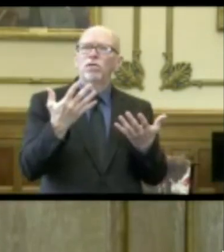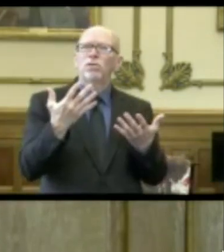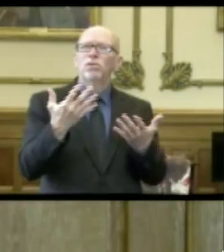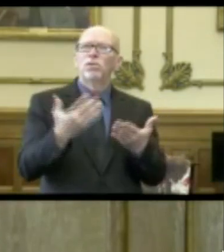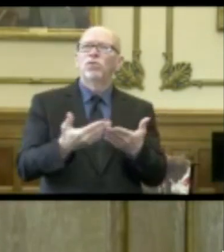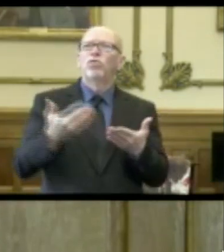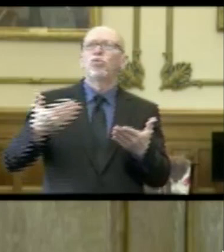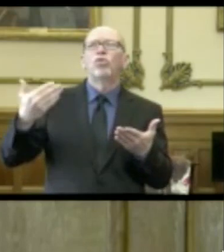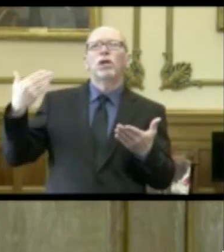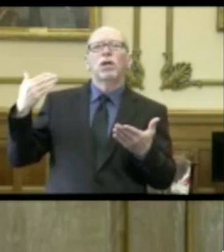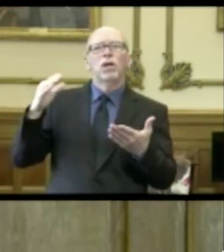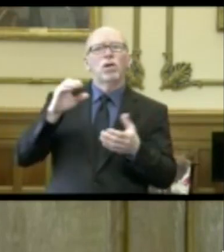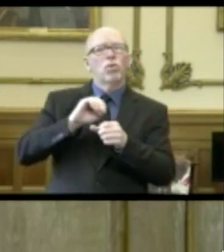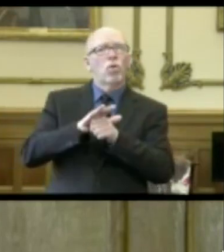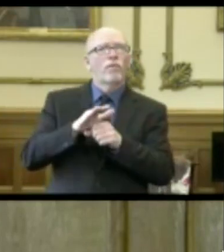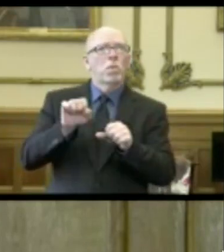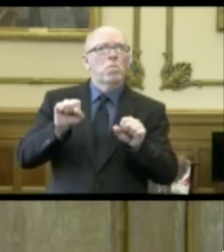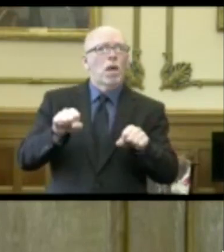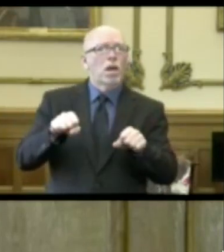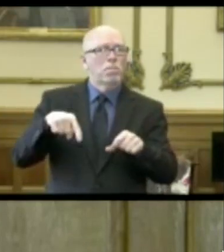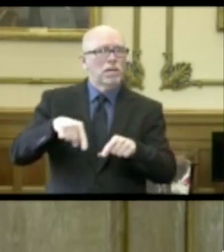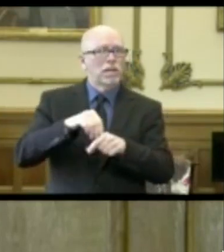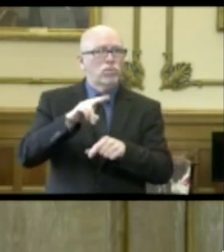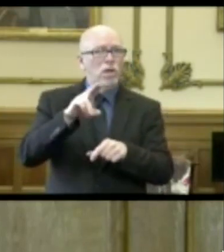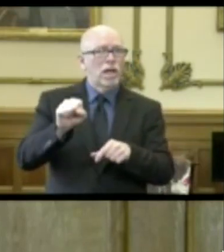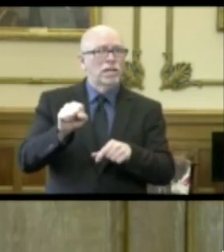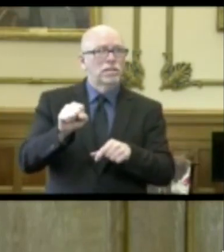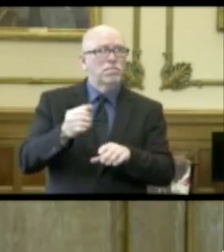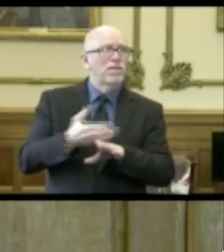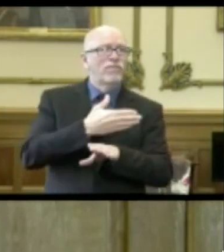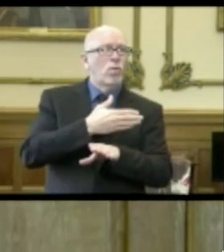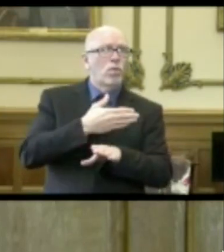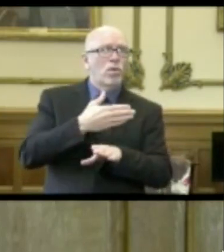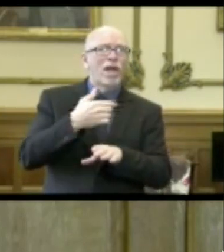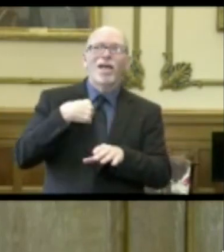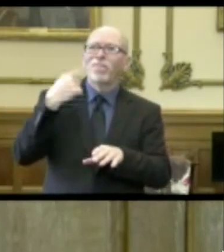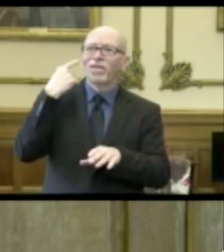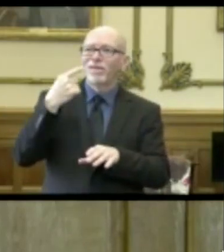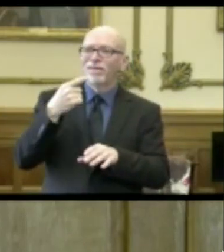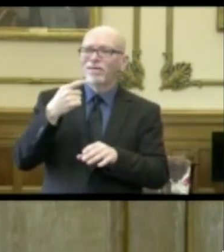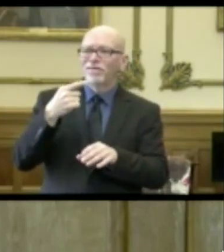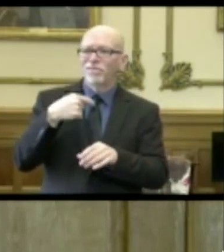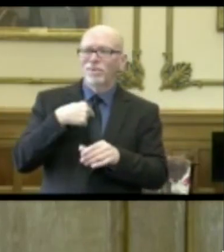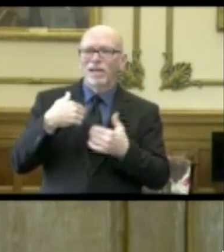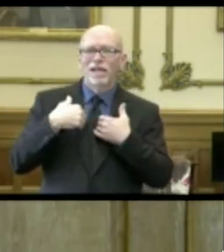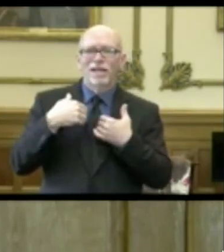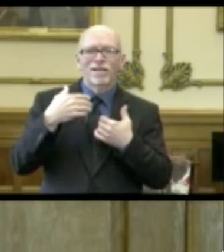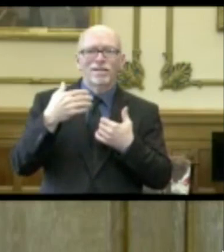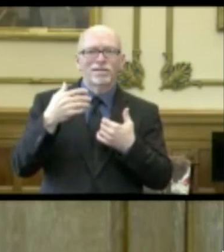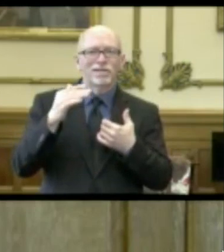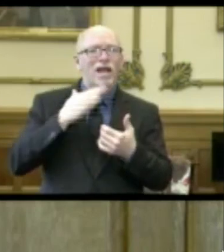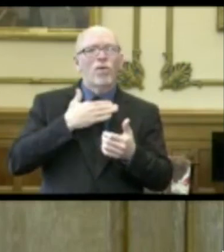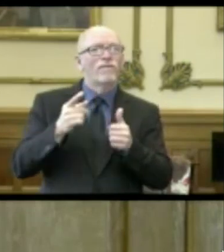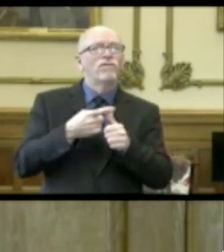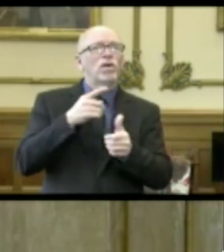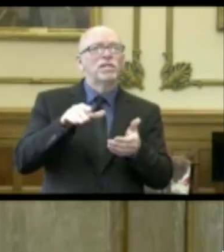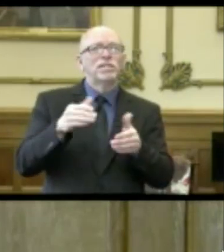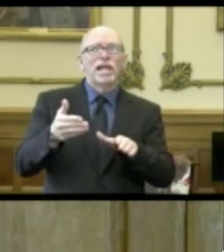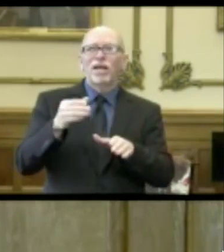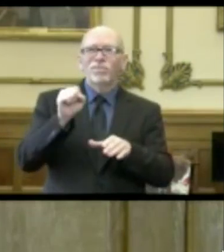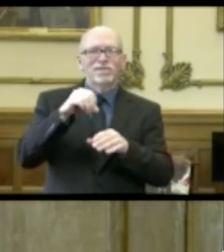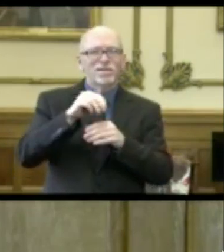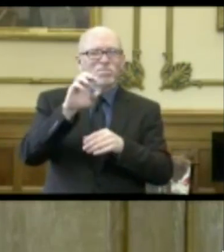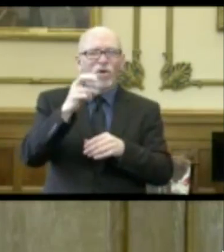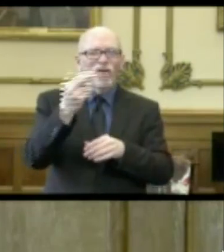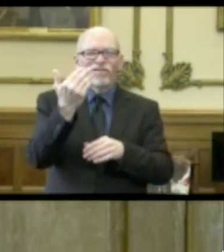COVID might have been in the United States before I think we had, you know, our first death was reported around